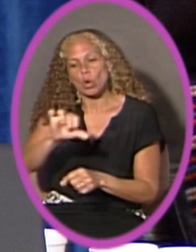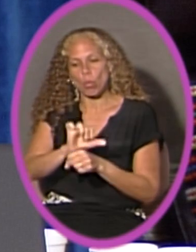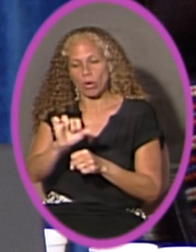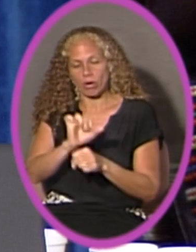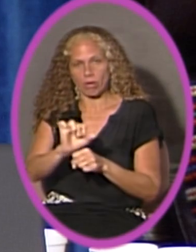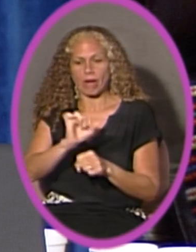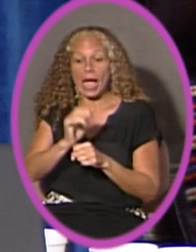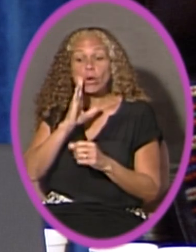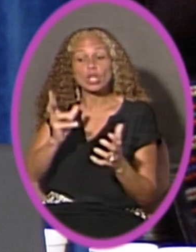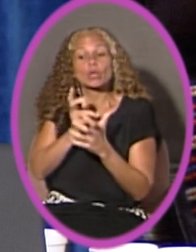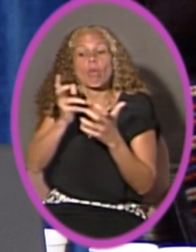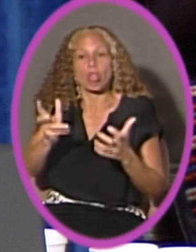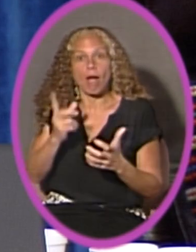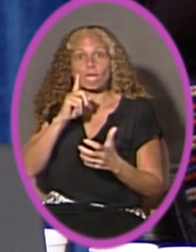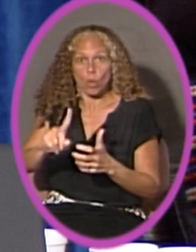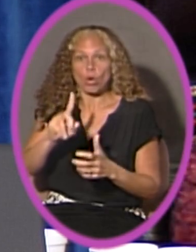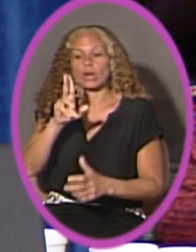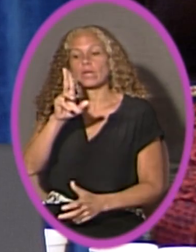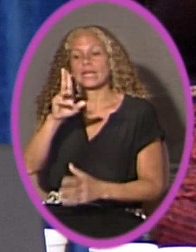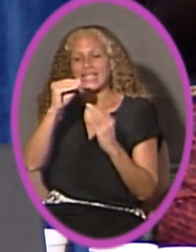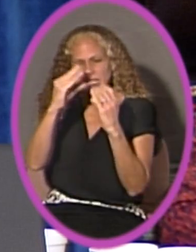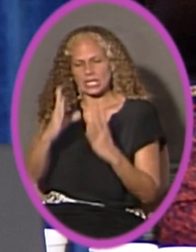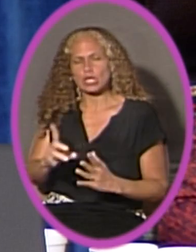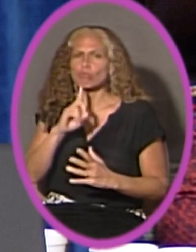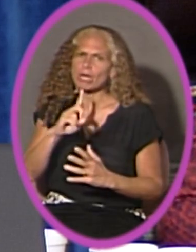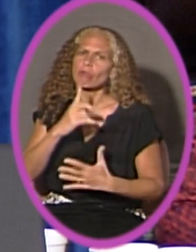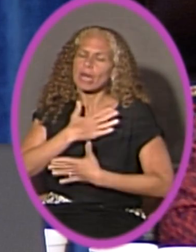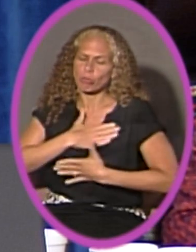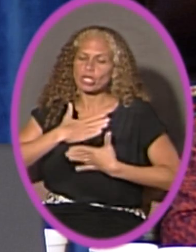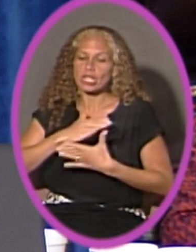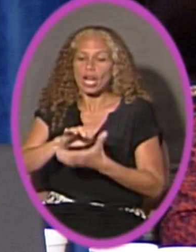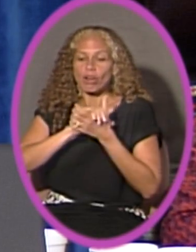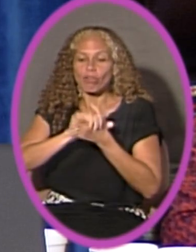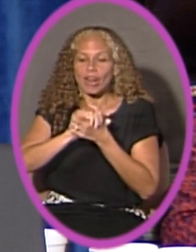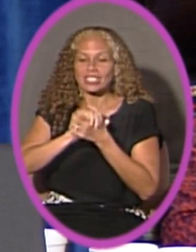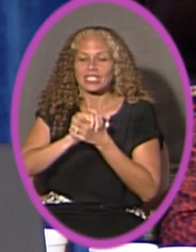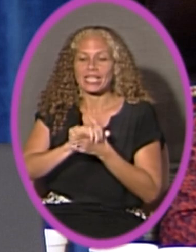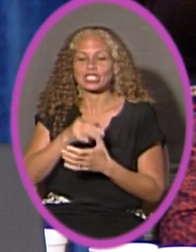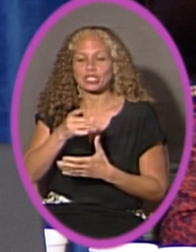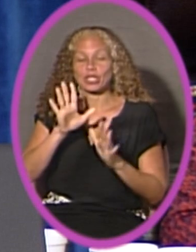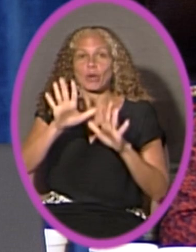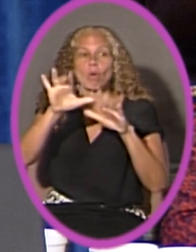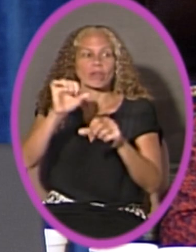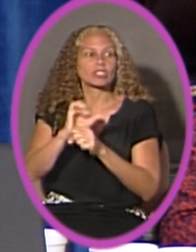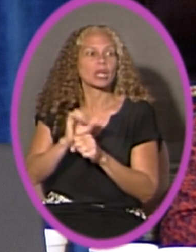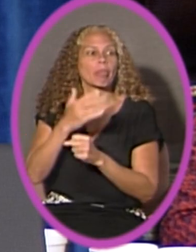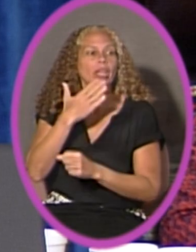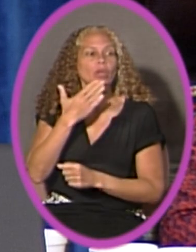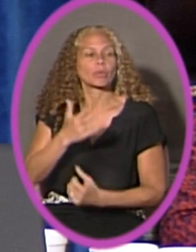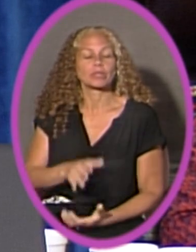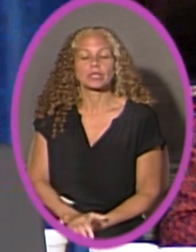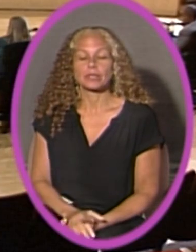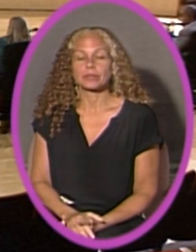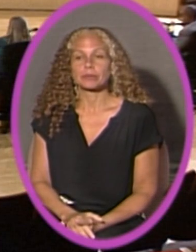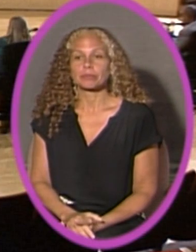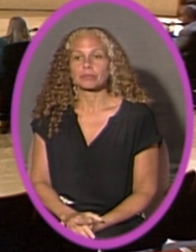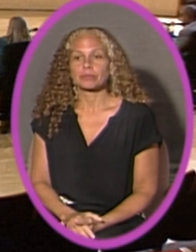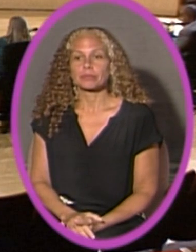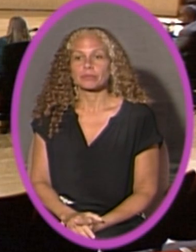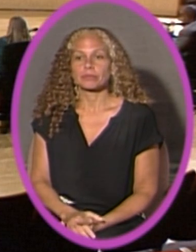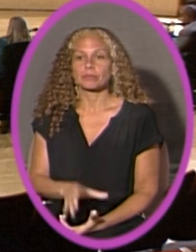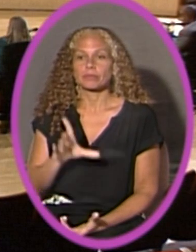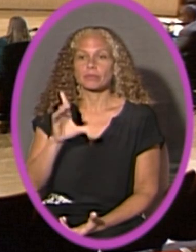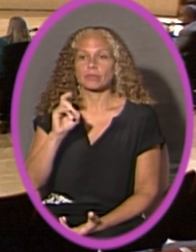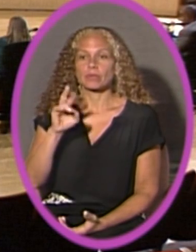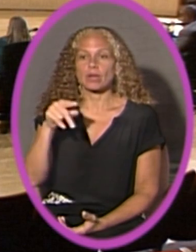do. I mean, I know you do a lot for our teachers and we really appreciate it. congratulations on being president. I think you're doing a wonderful job. Thank you. And Dr.